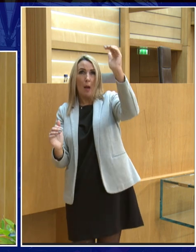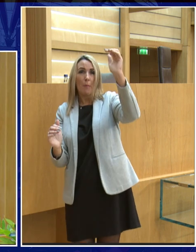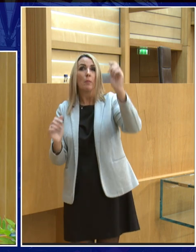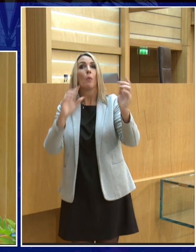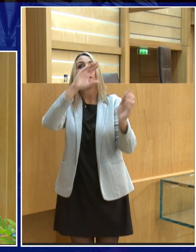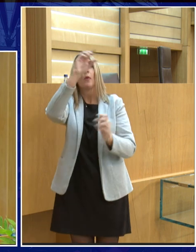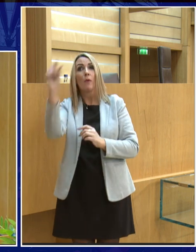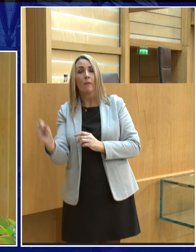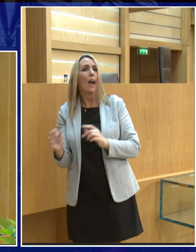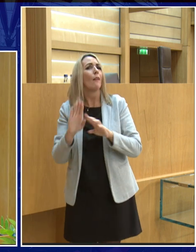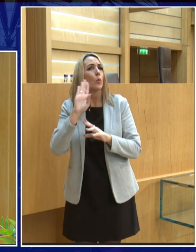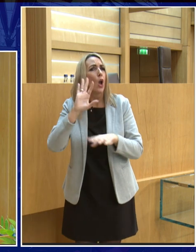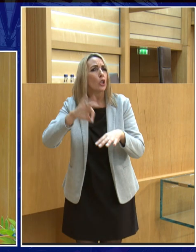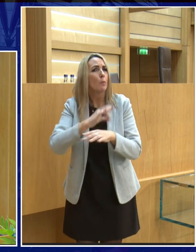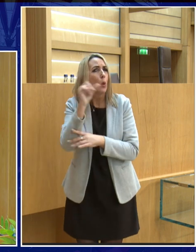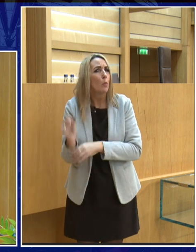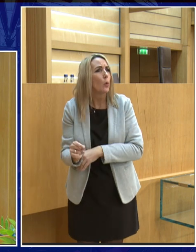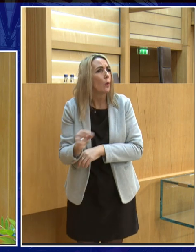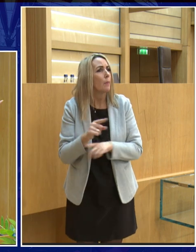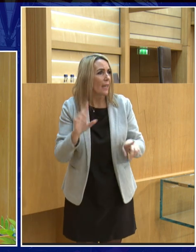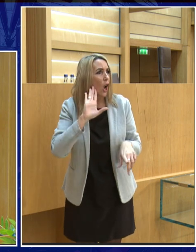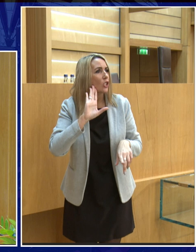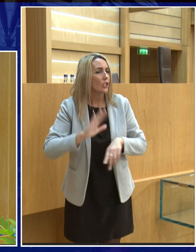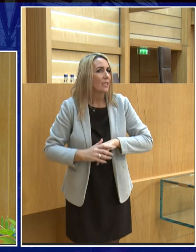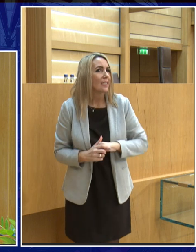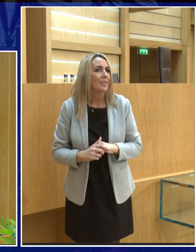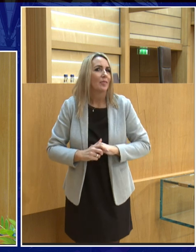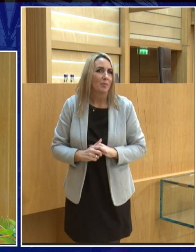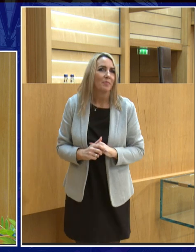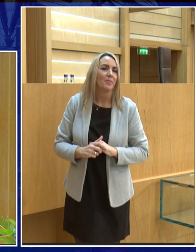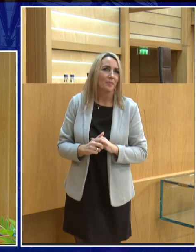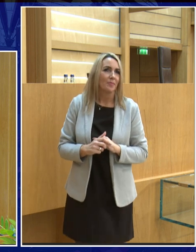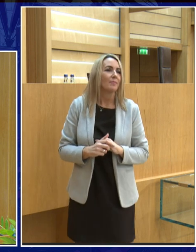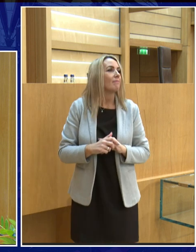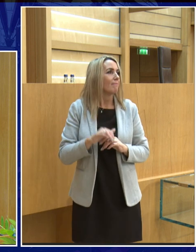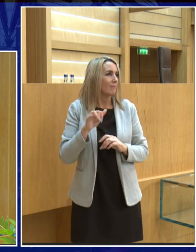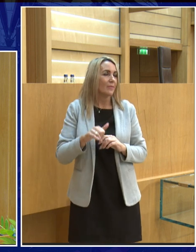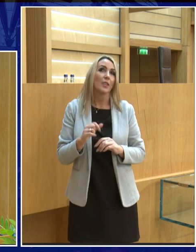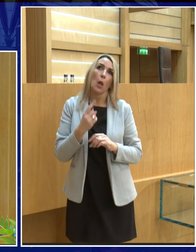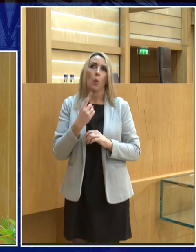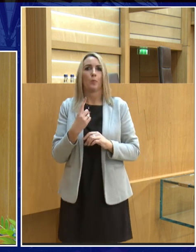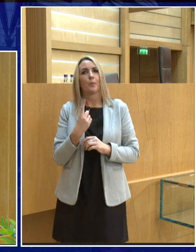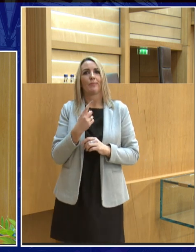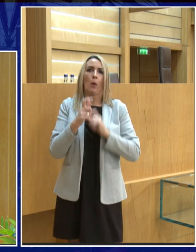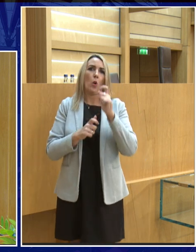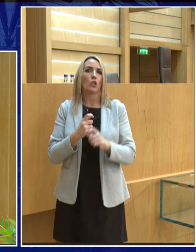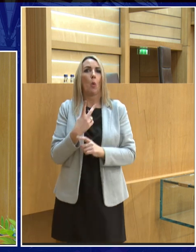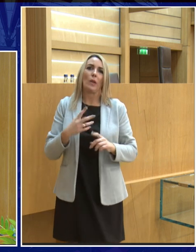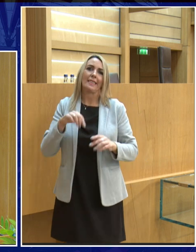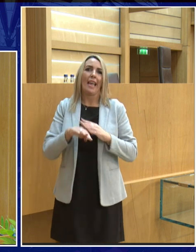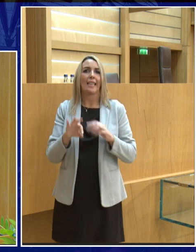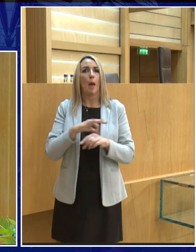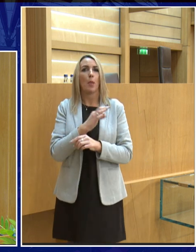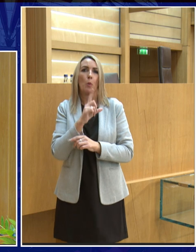also something called a blue moon has anyone here heard of that a blue moon you've heard of a blue moon you've heard people say yeah ah once in a blue moon well I've